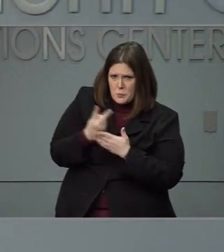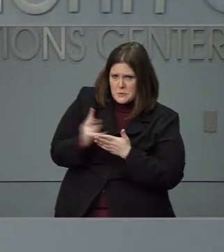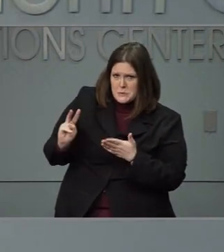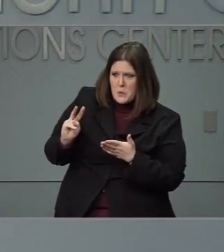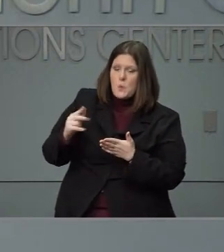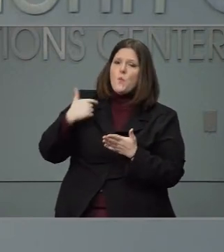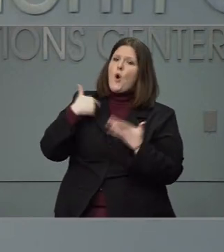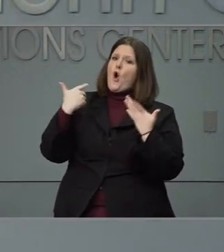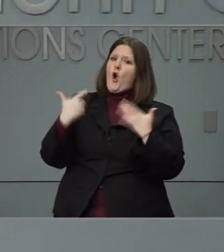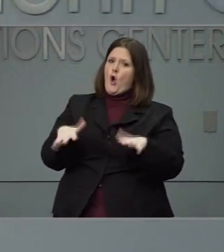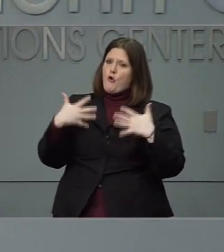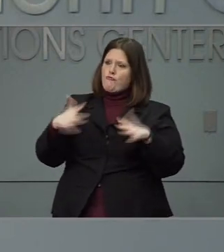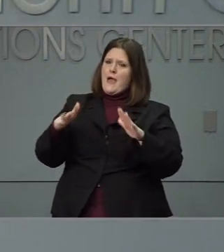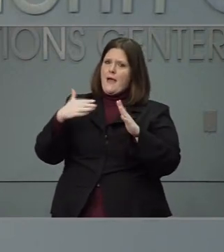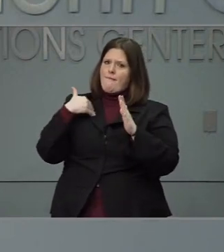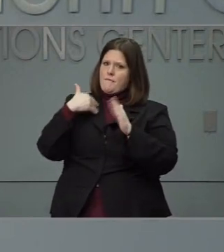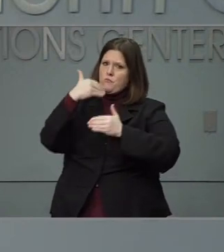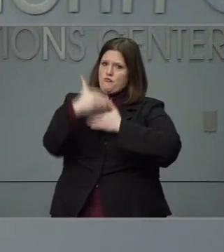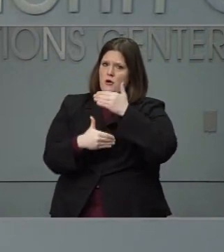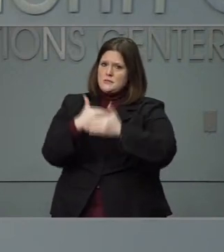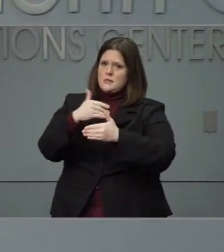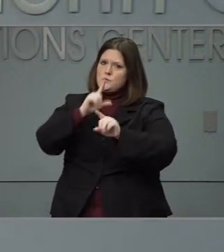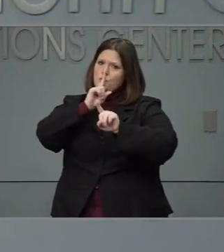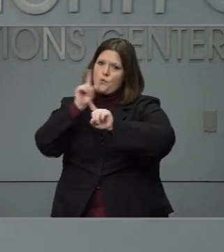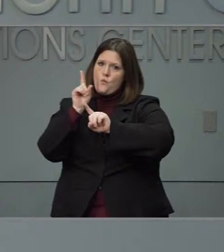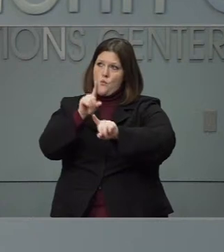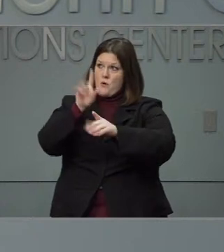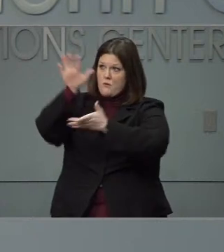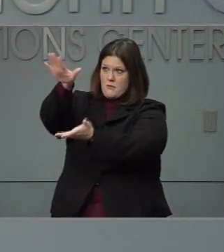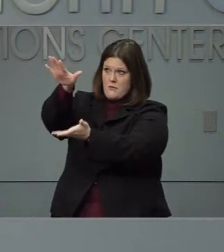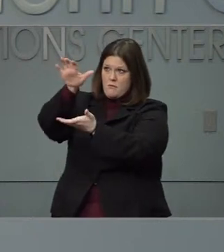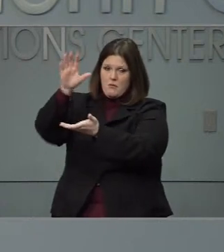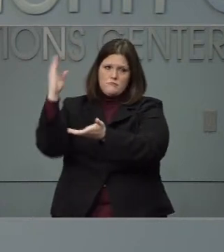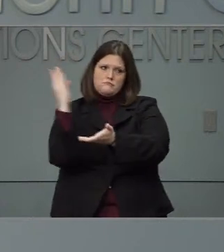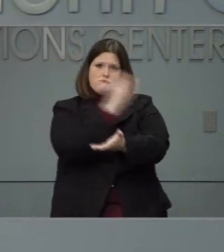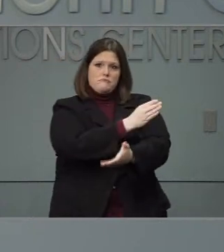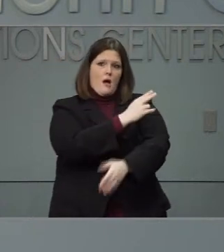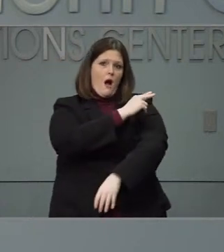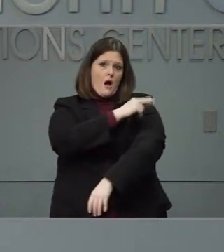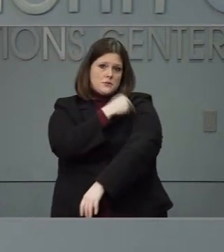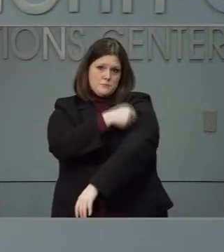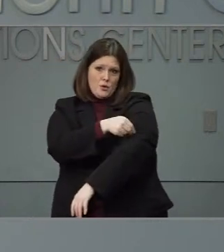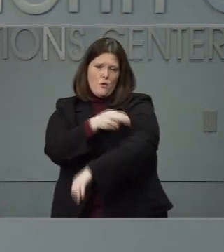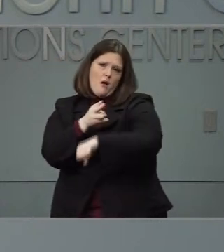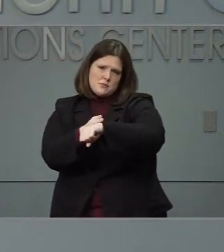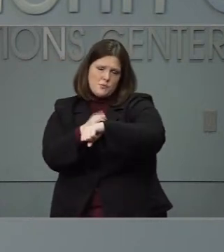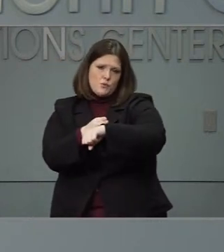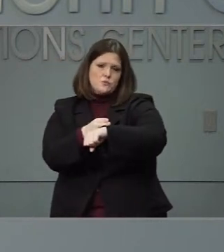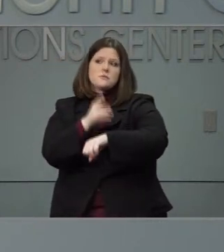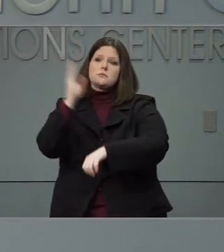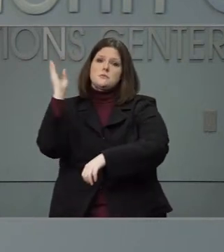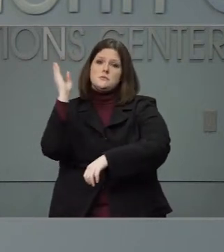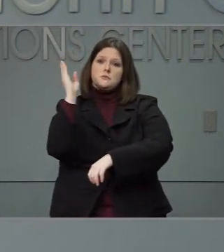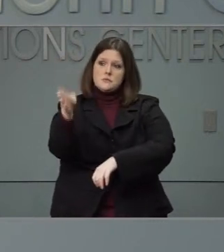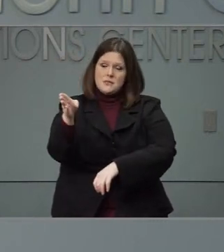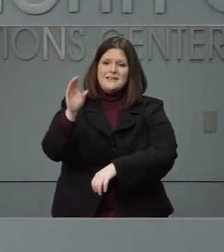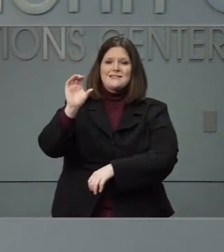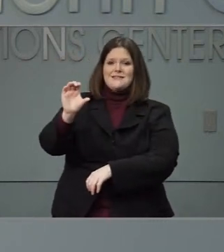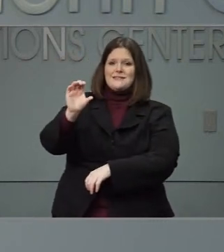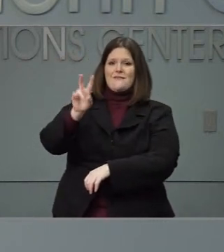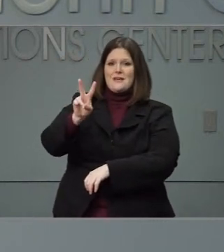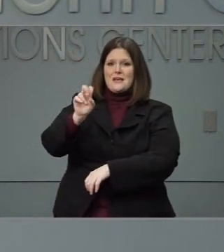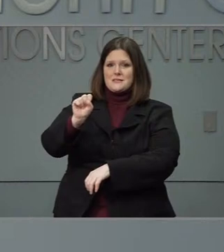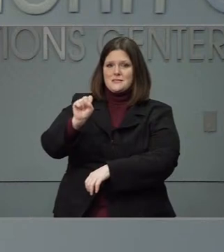hospitals first and also directed that they go to CVS and Walgreens